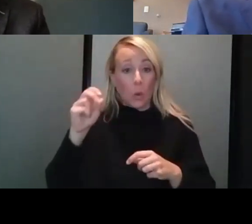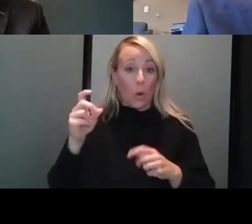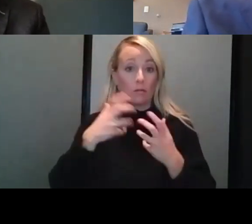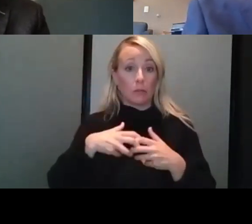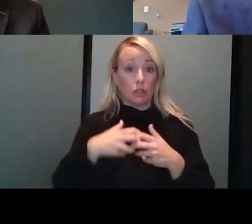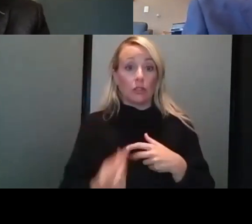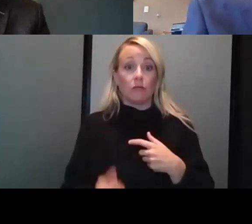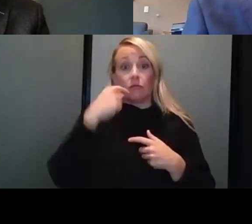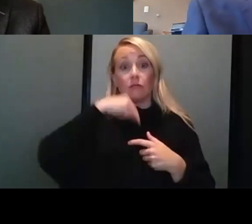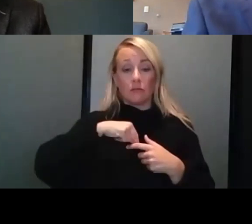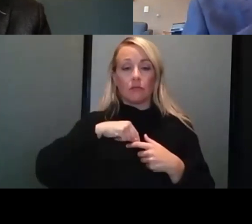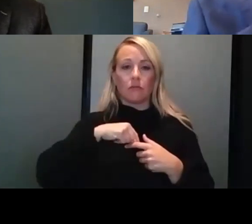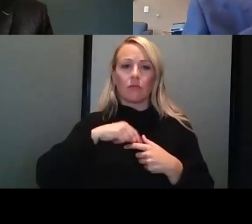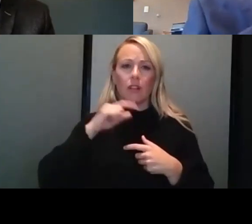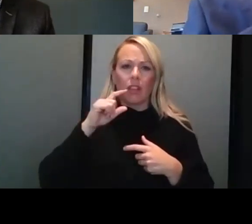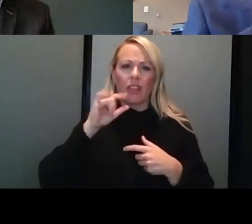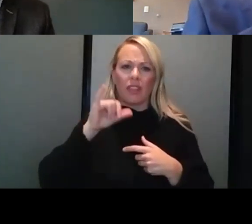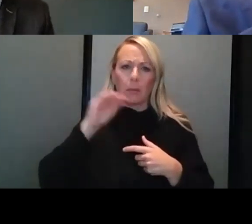incredibly low in a vaccinated patient.